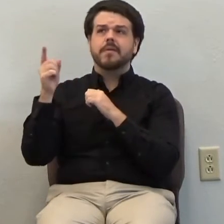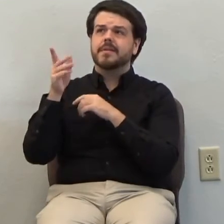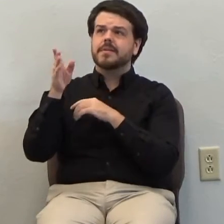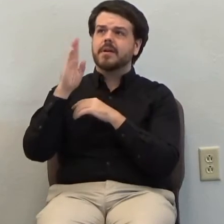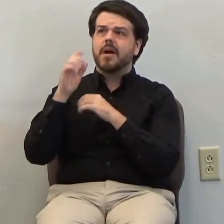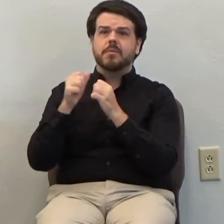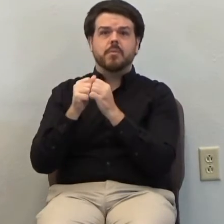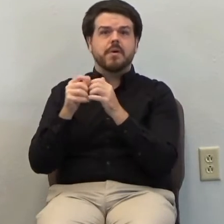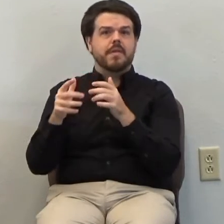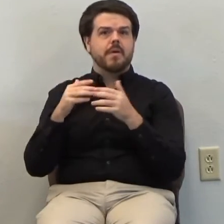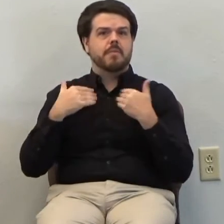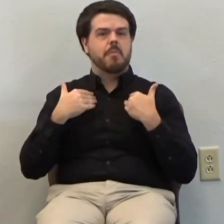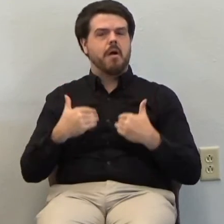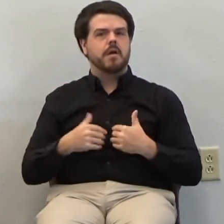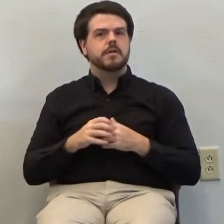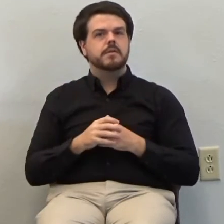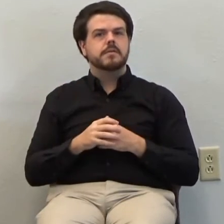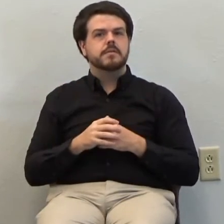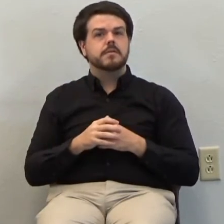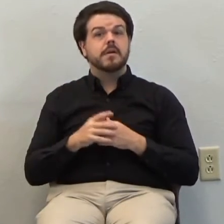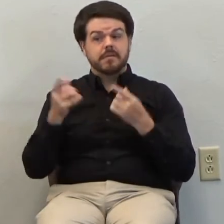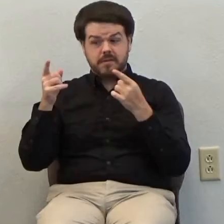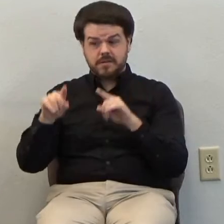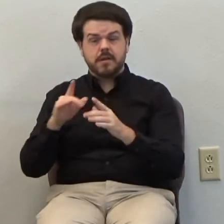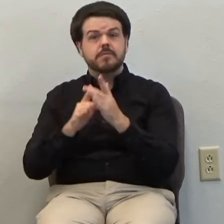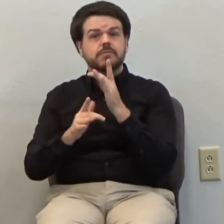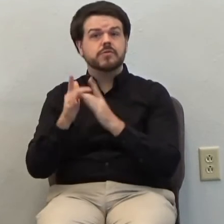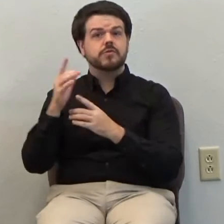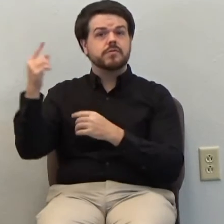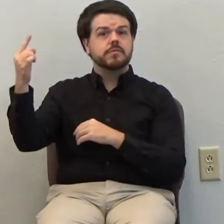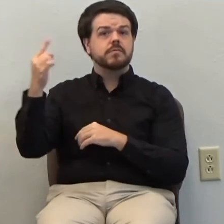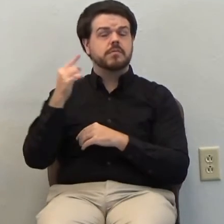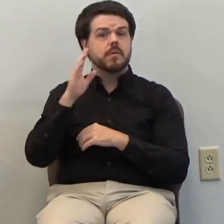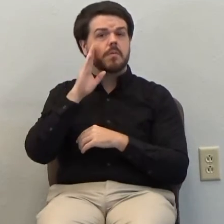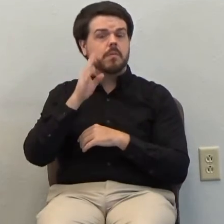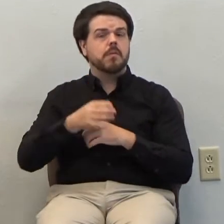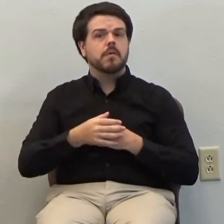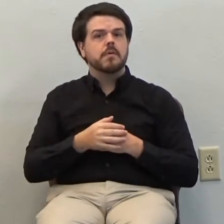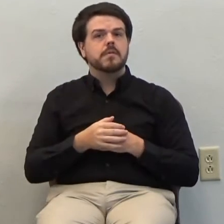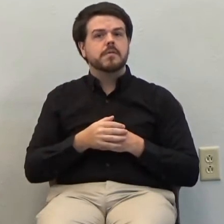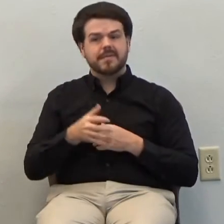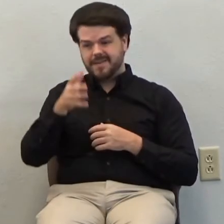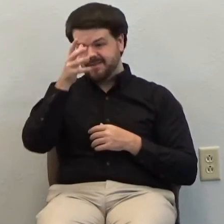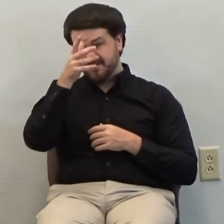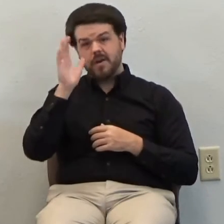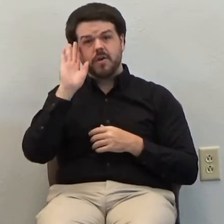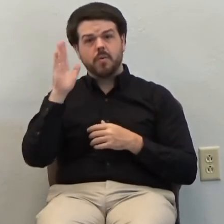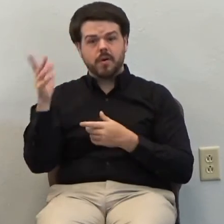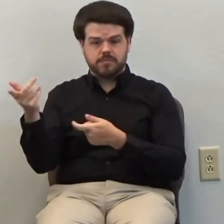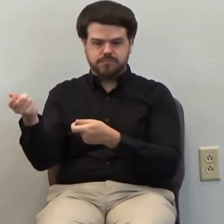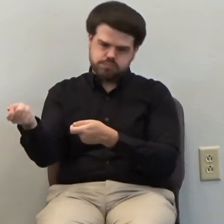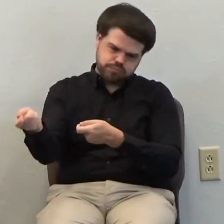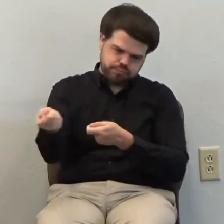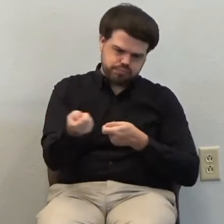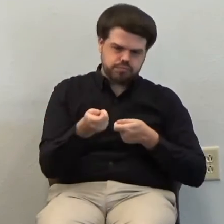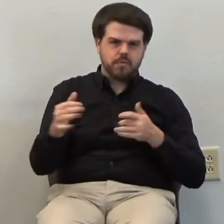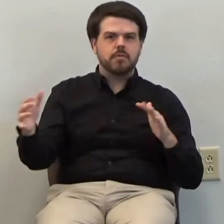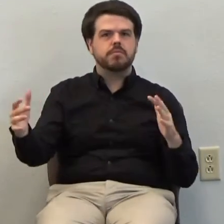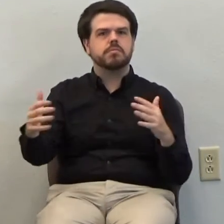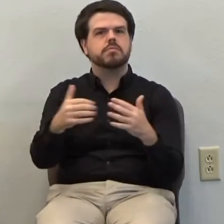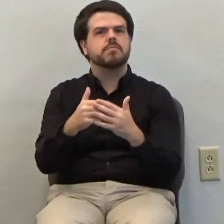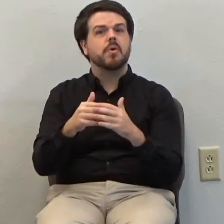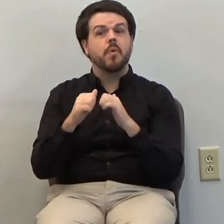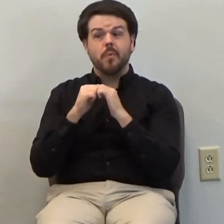bodies. And then the time will come when Christ returns and the Father will bring with Jesus, Paul says,